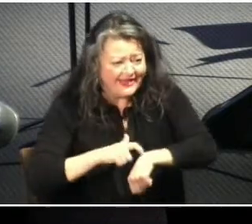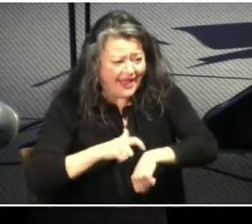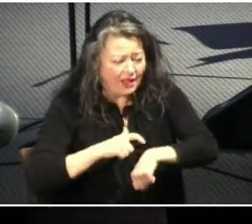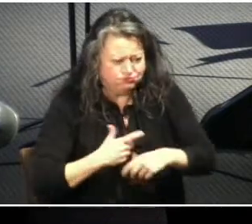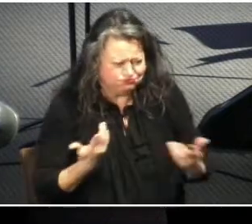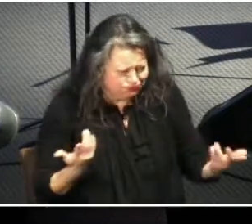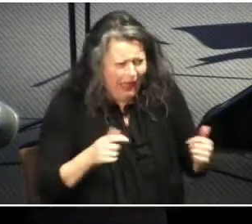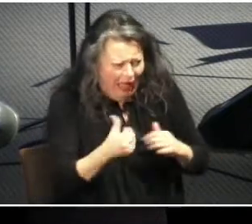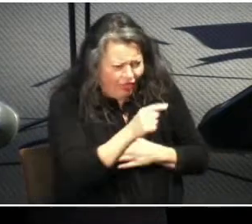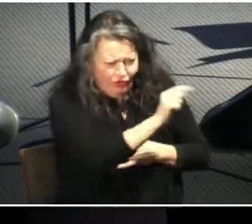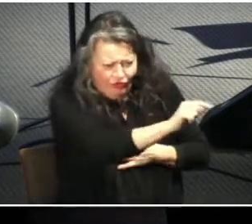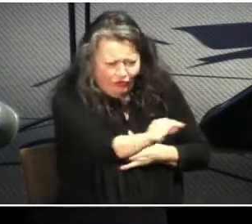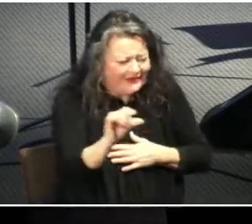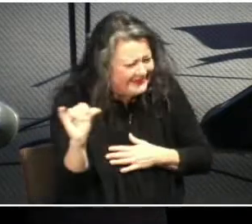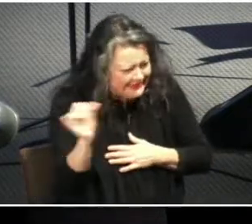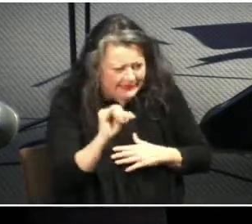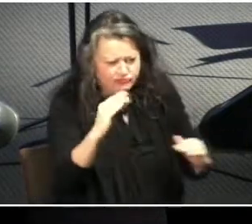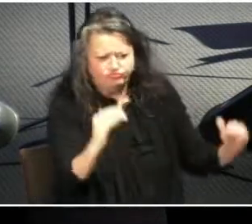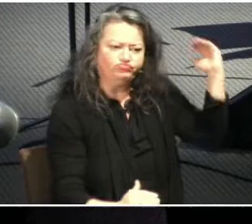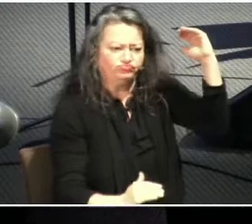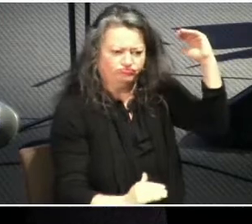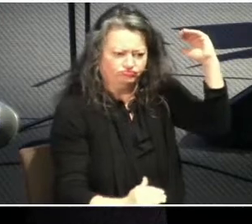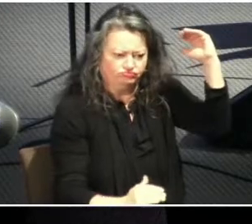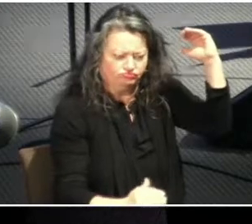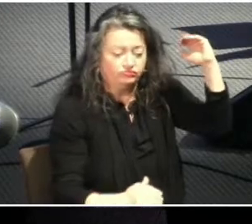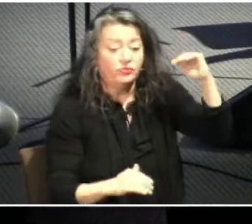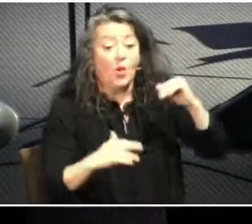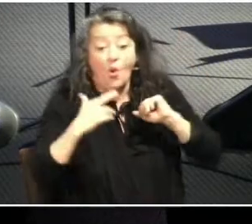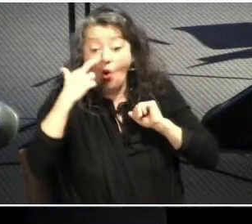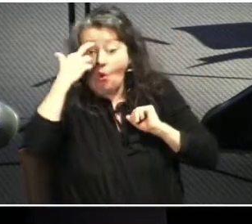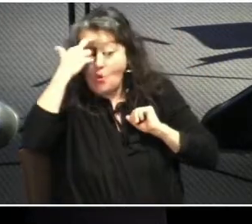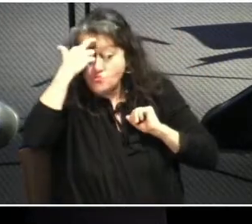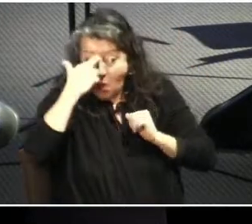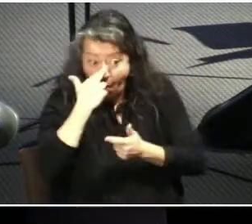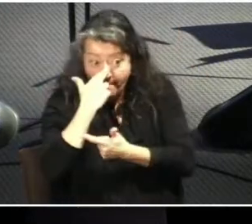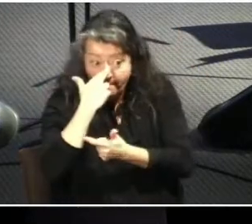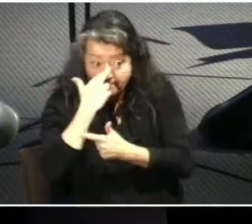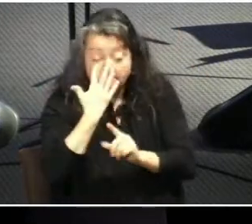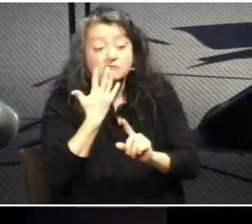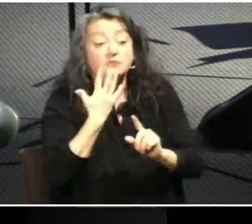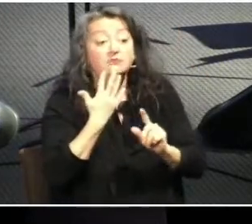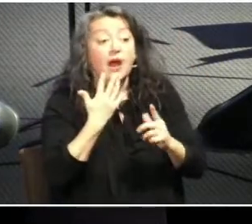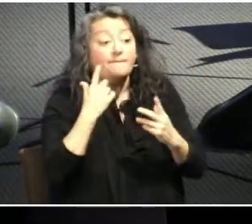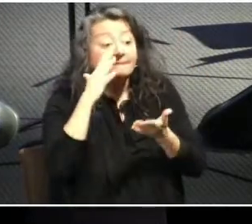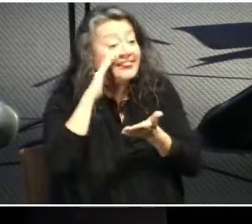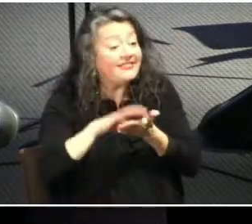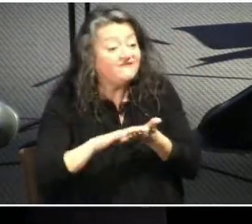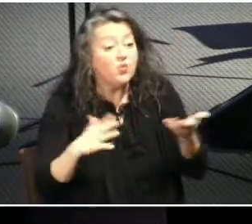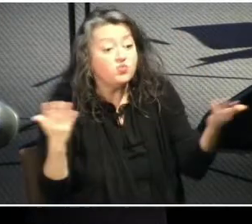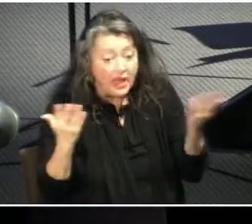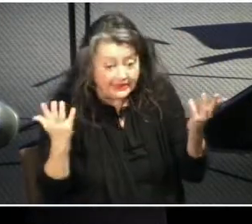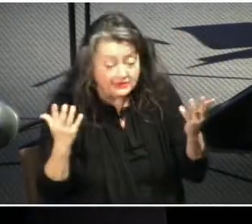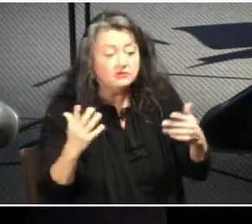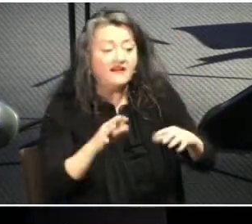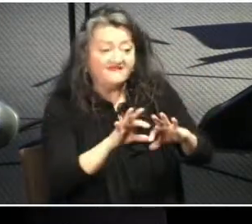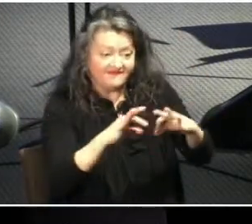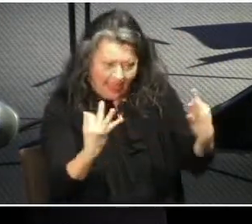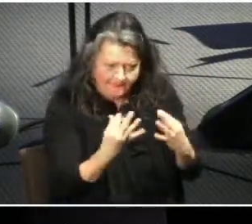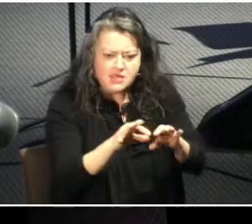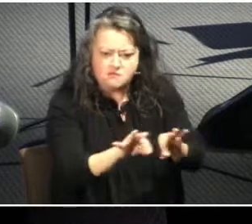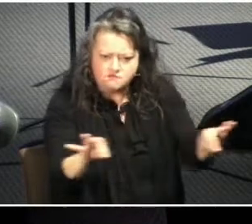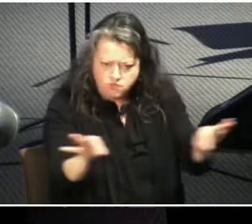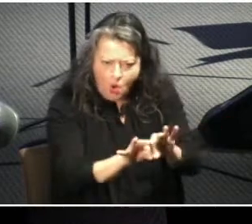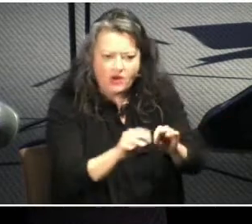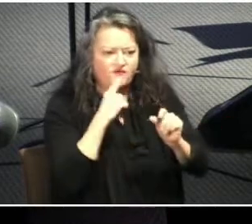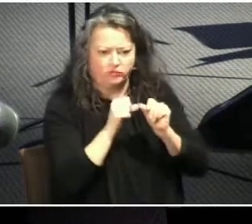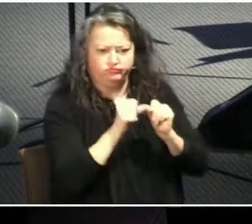of the reality of that time. Rome did see the family as foundational to the empire, but it was all about